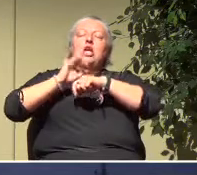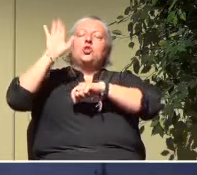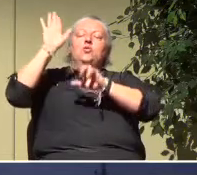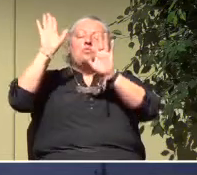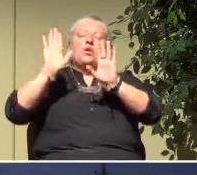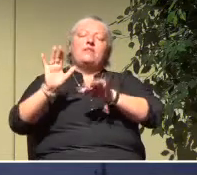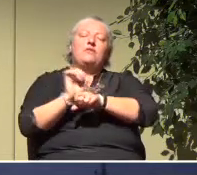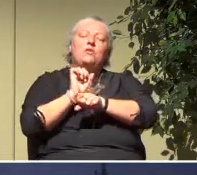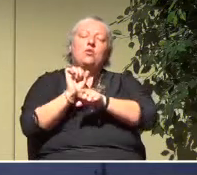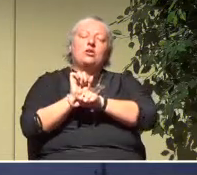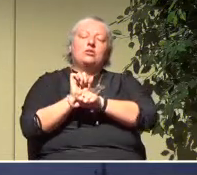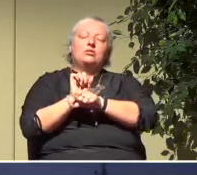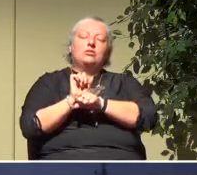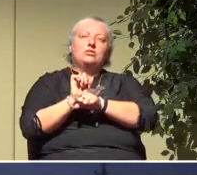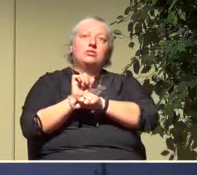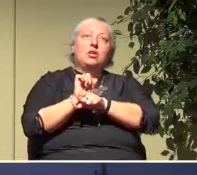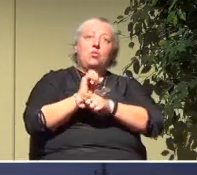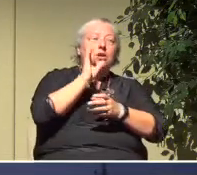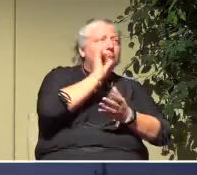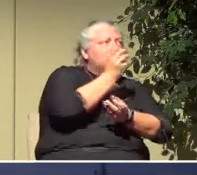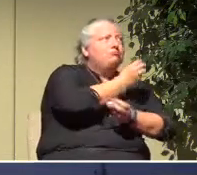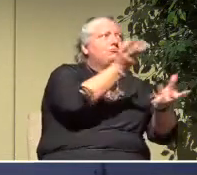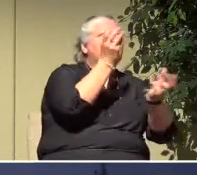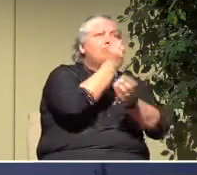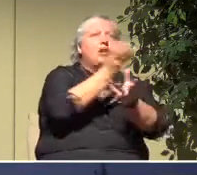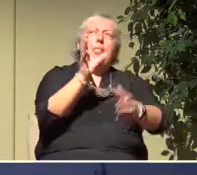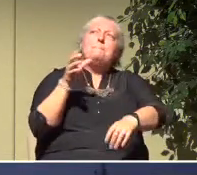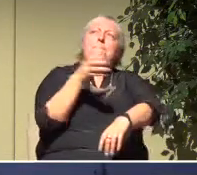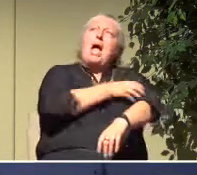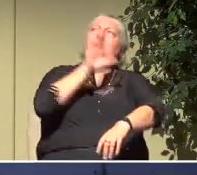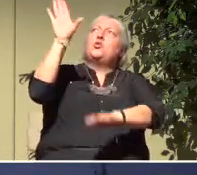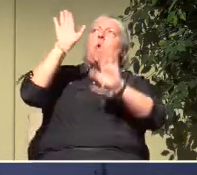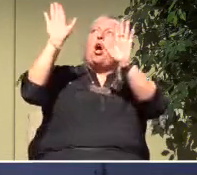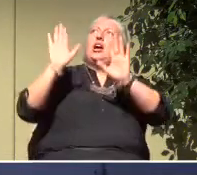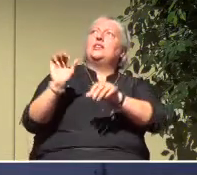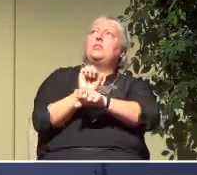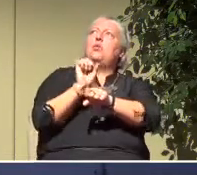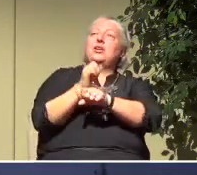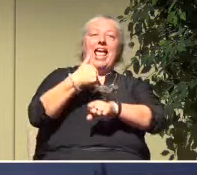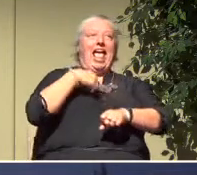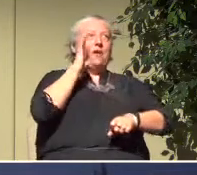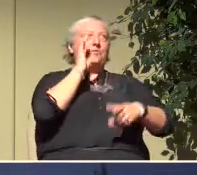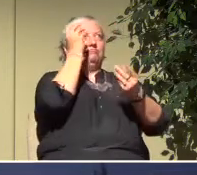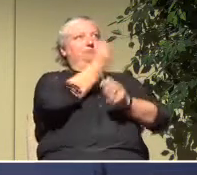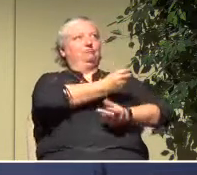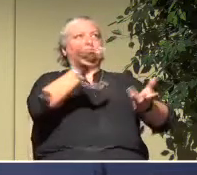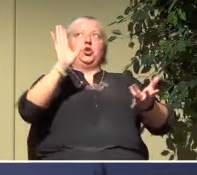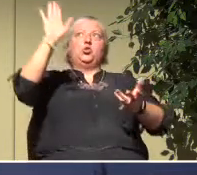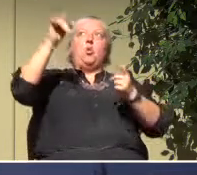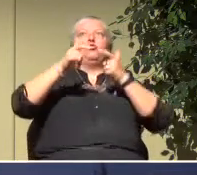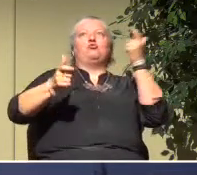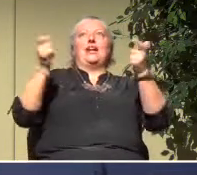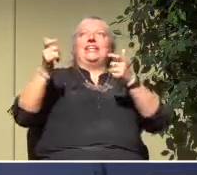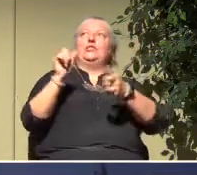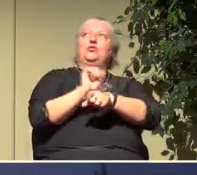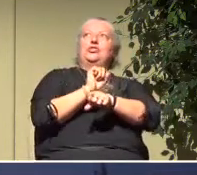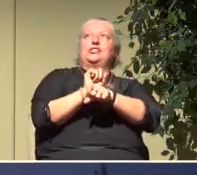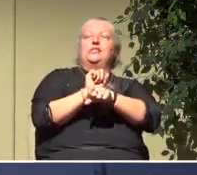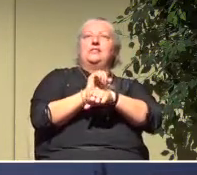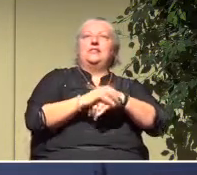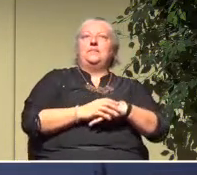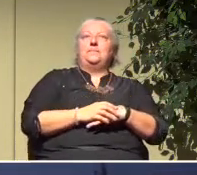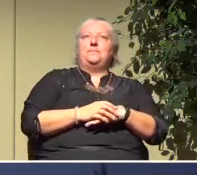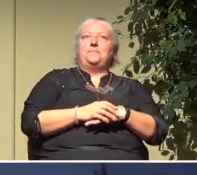They will tell of the power of your awesome works. And I will proclaim your great deeds. They will